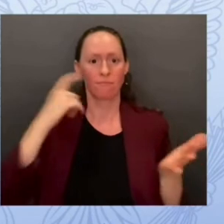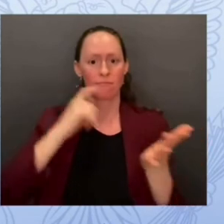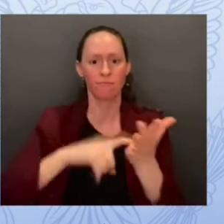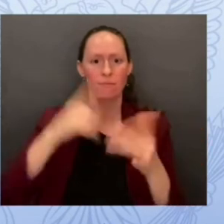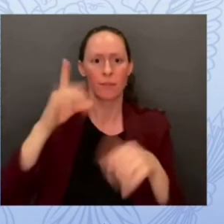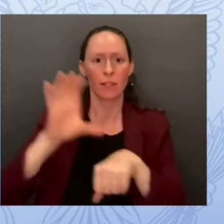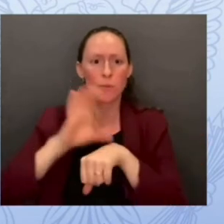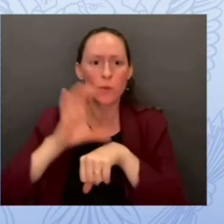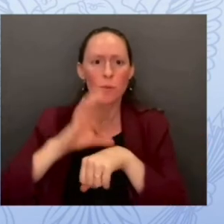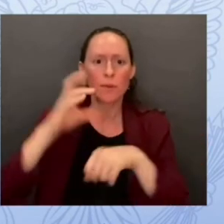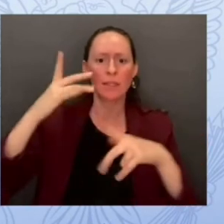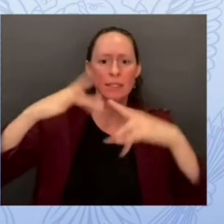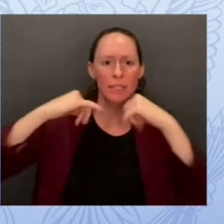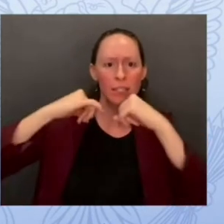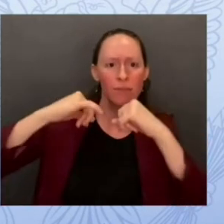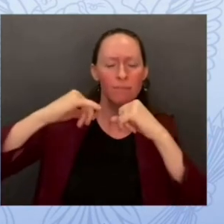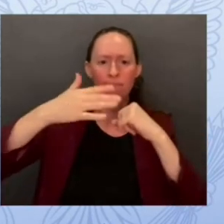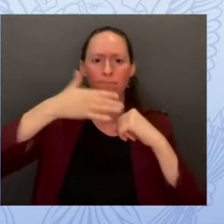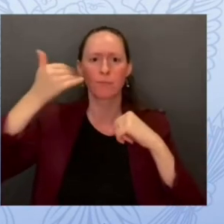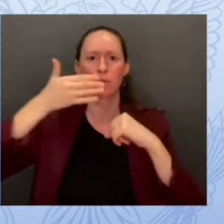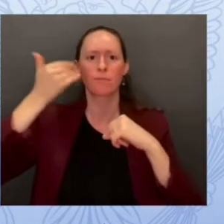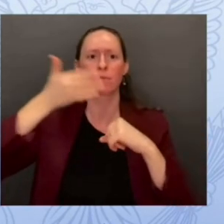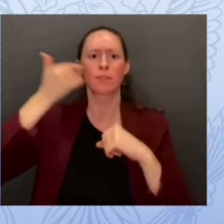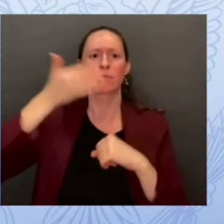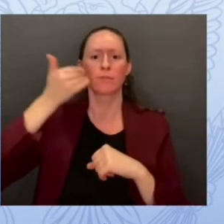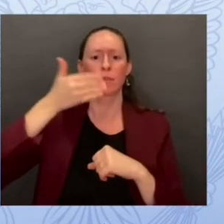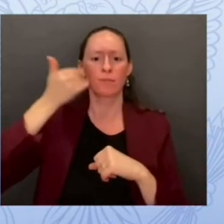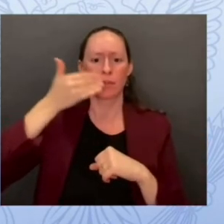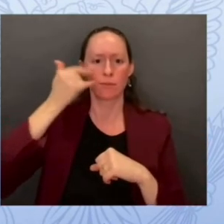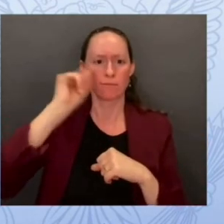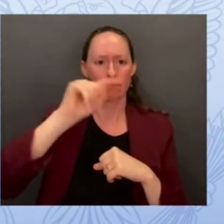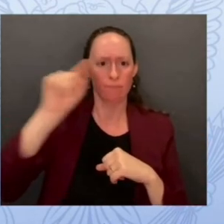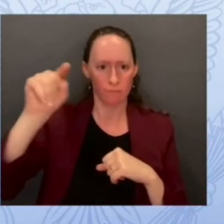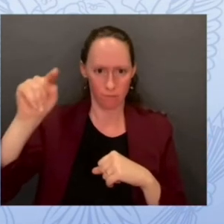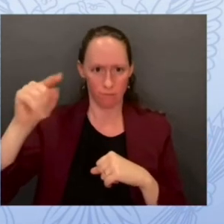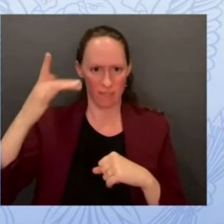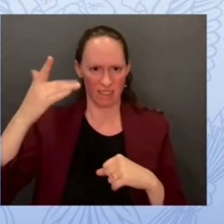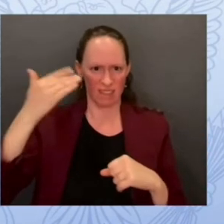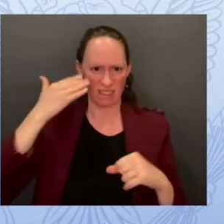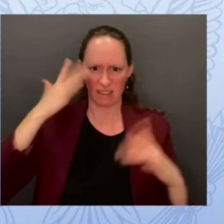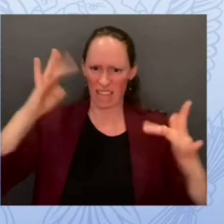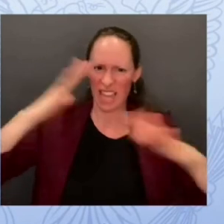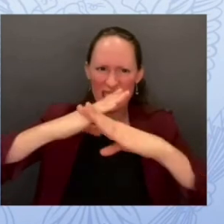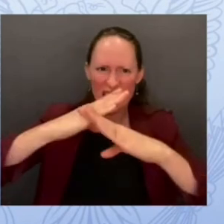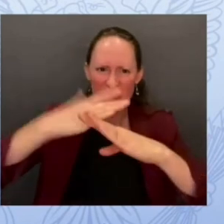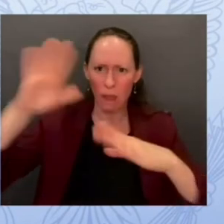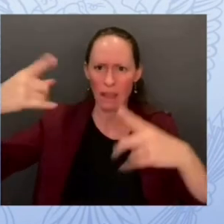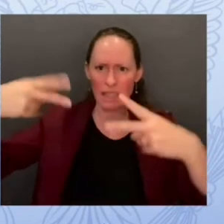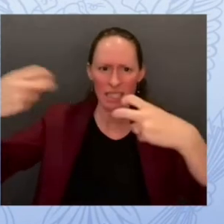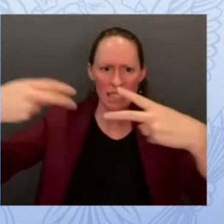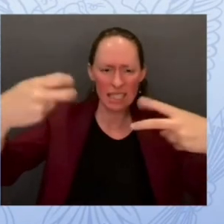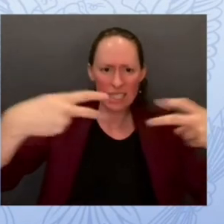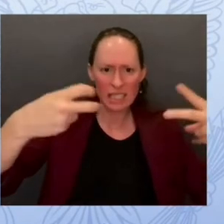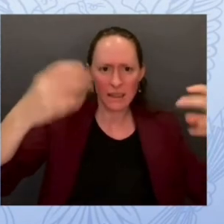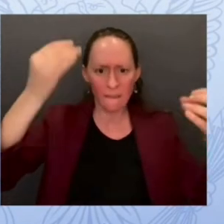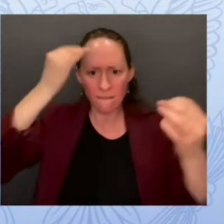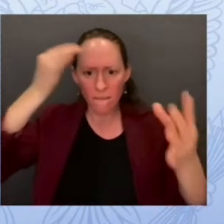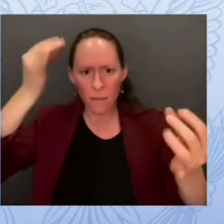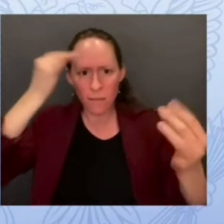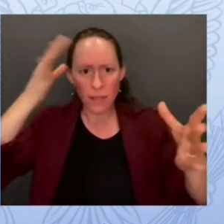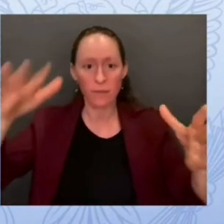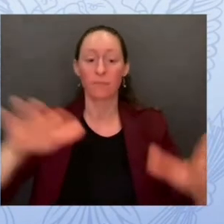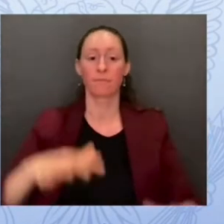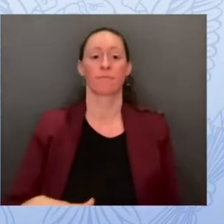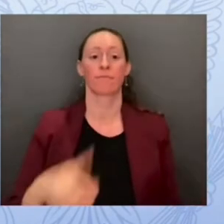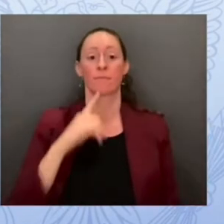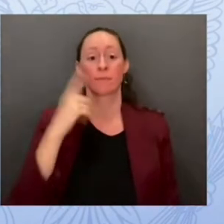heard today are becoming a prime target for cyber attacks and perhaps the most concerning is the rush of ransomware attacks on schools including districts like los angeles